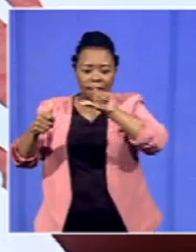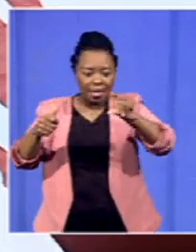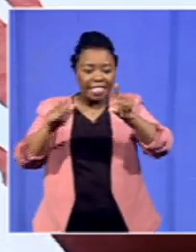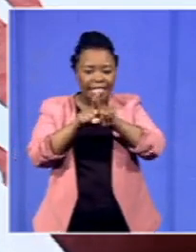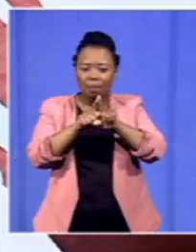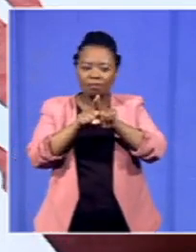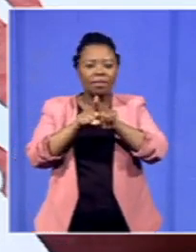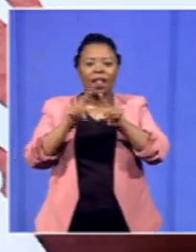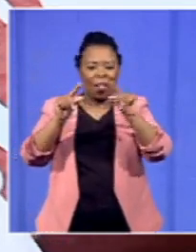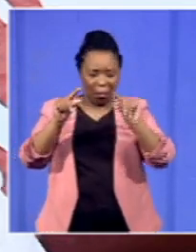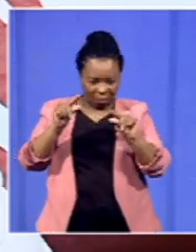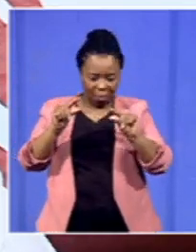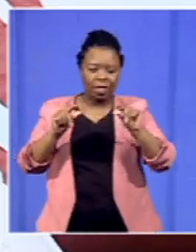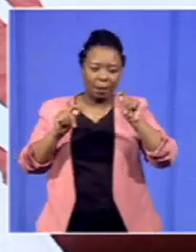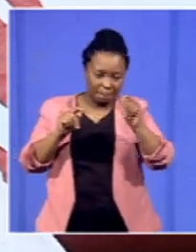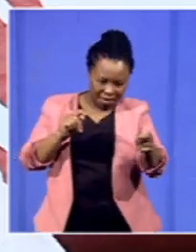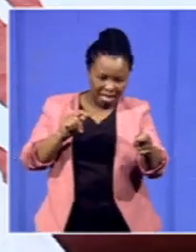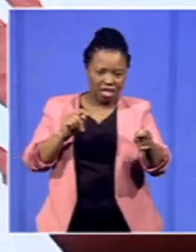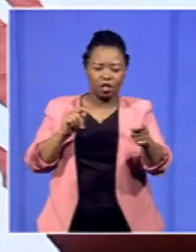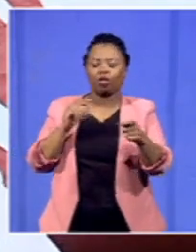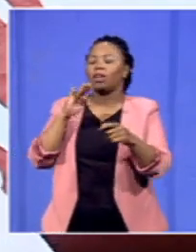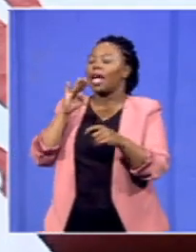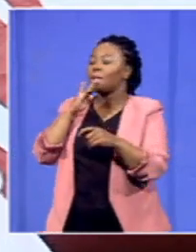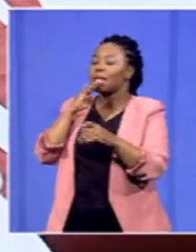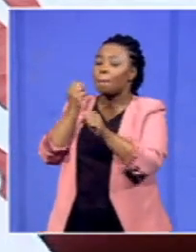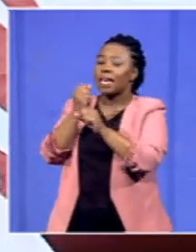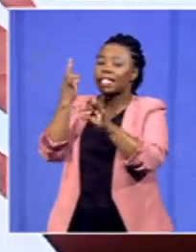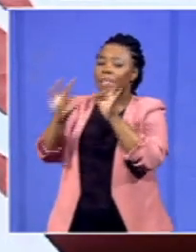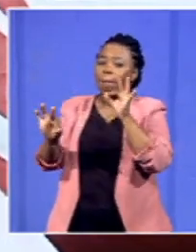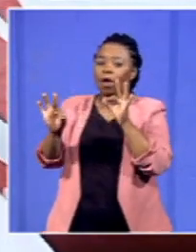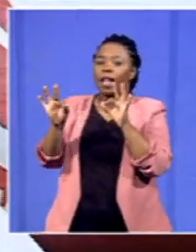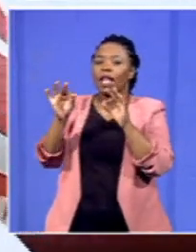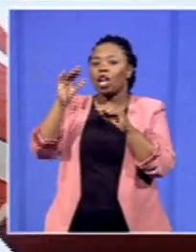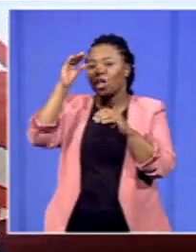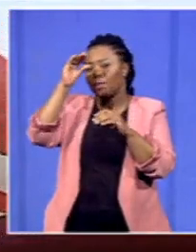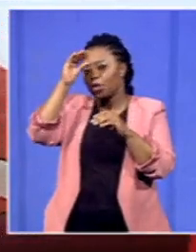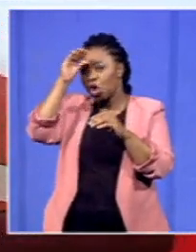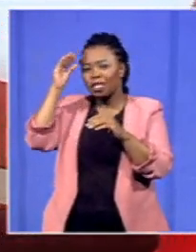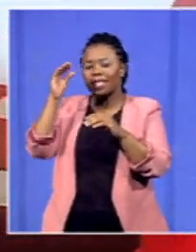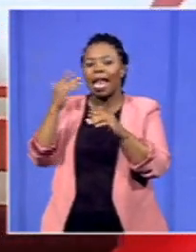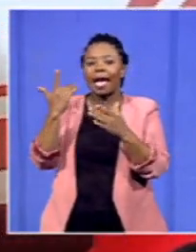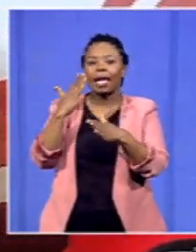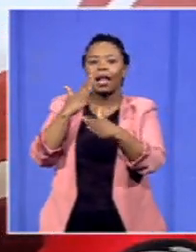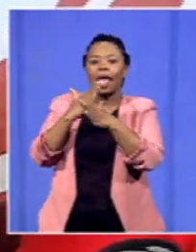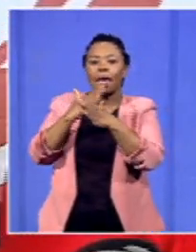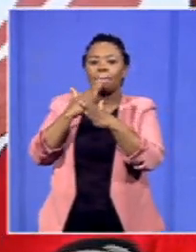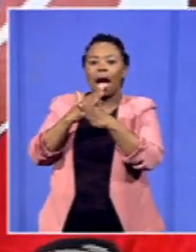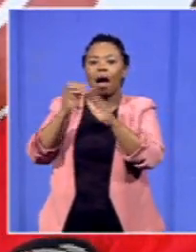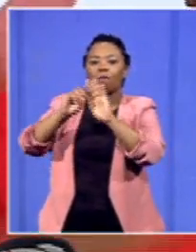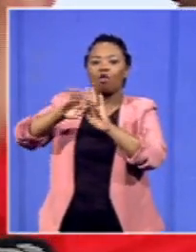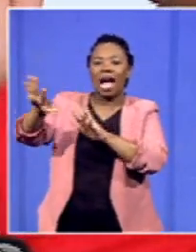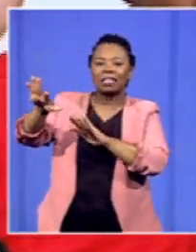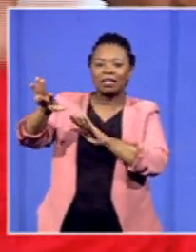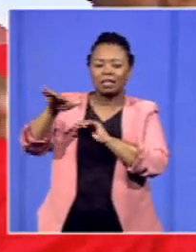in fact to simplify it look at nursing agencies like labor brokers they go and